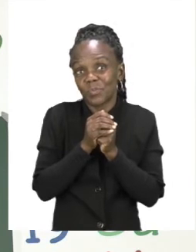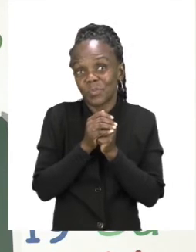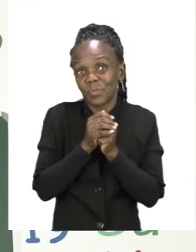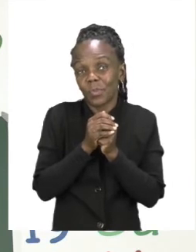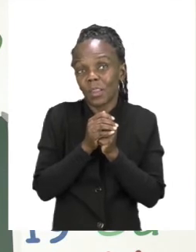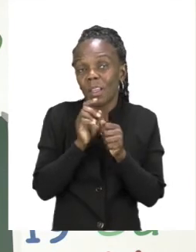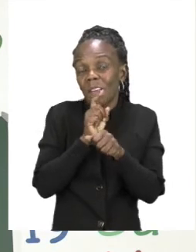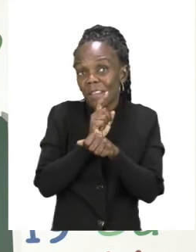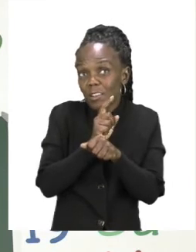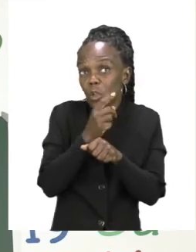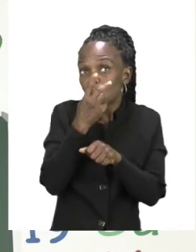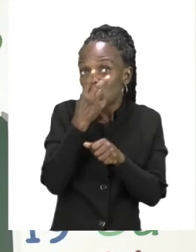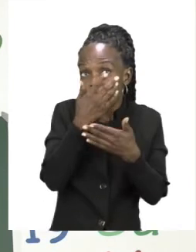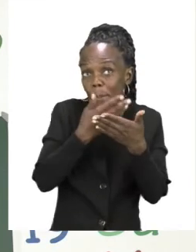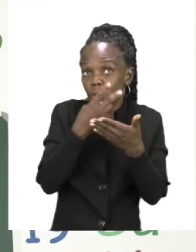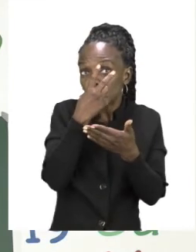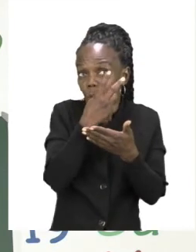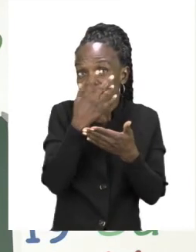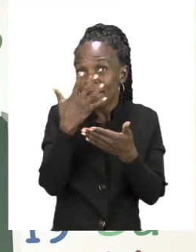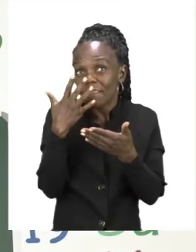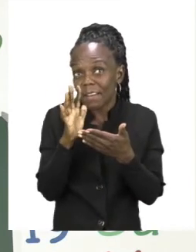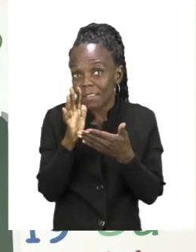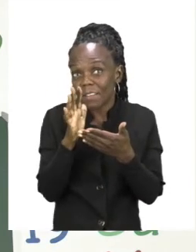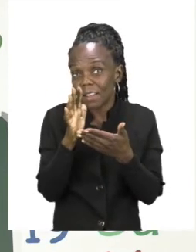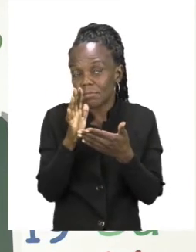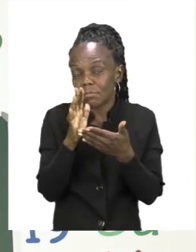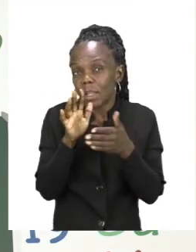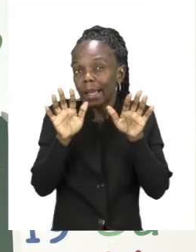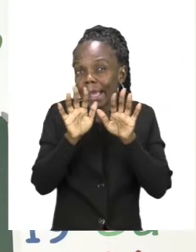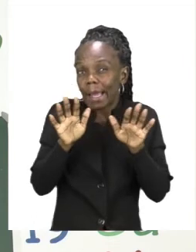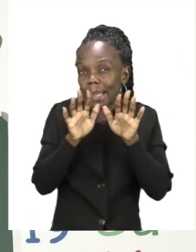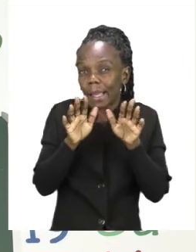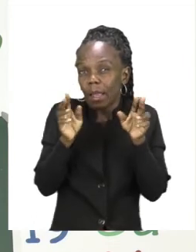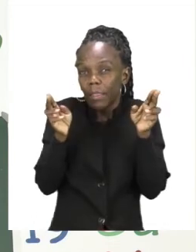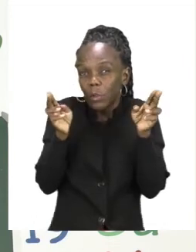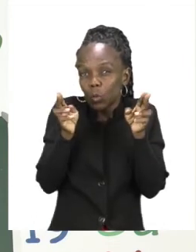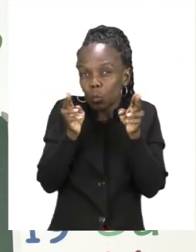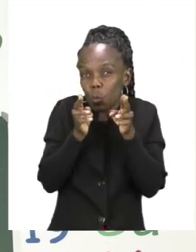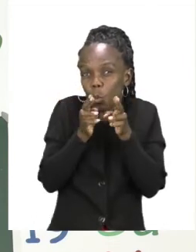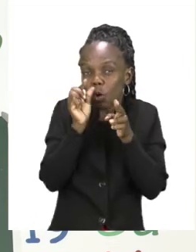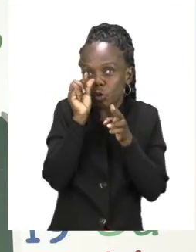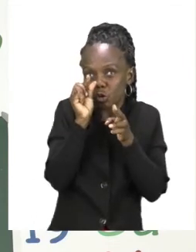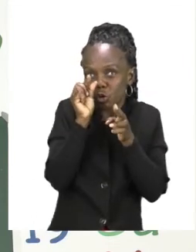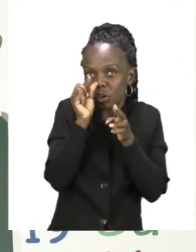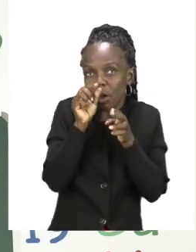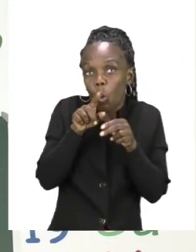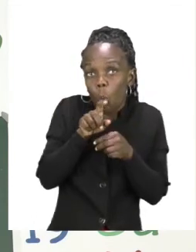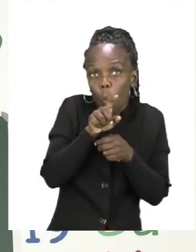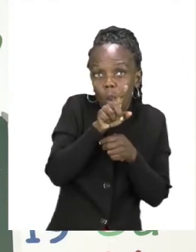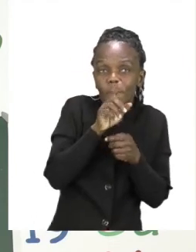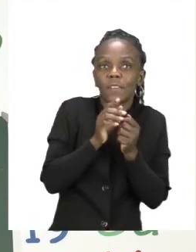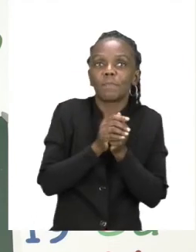25 is color the small or short worms, all of them. And then